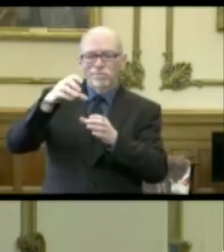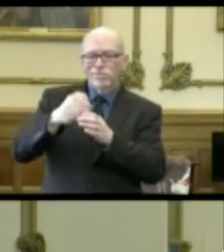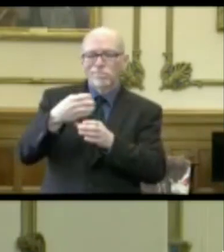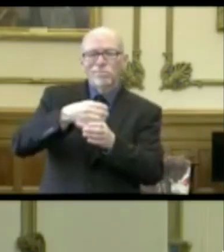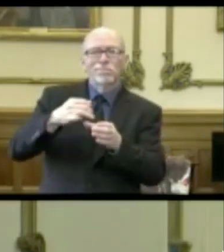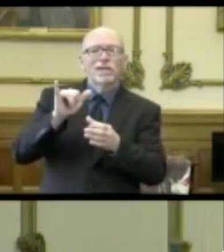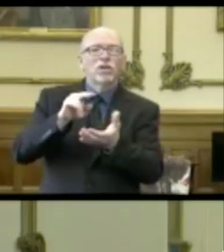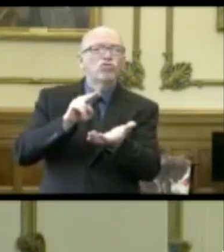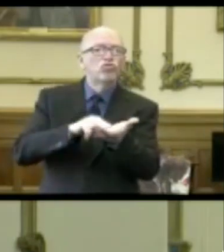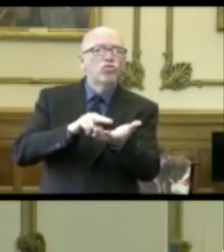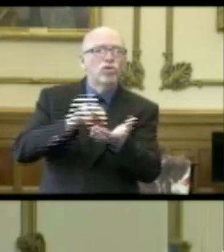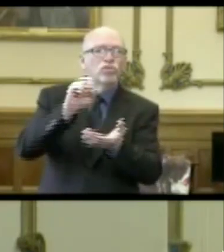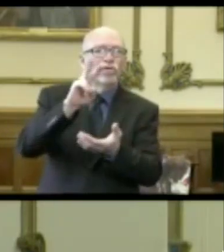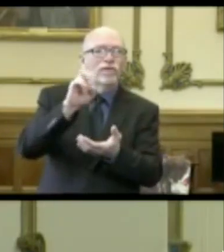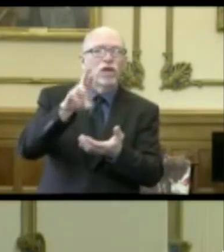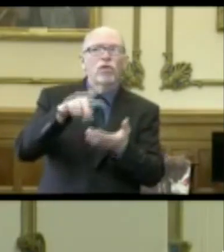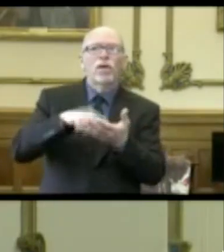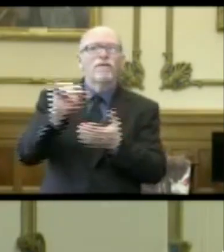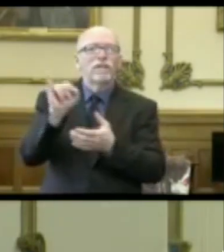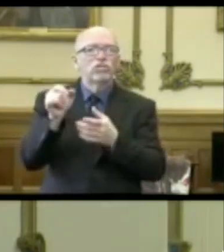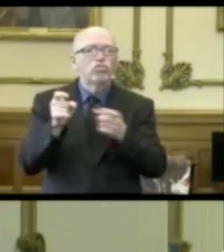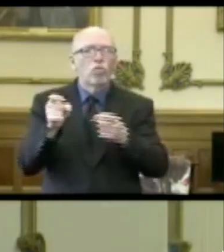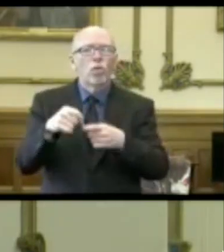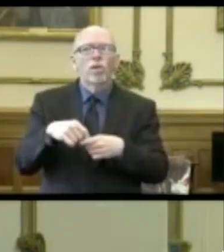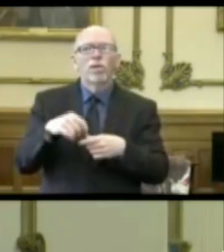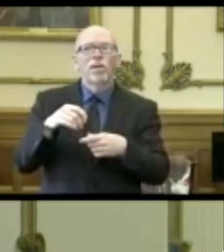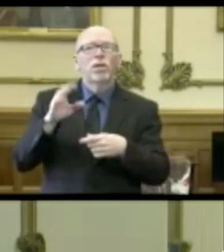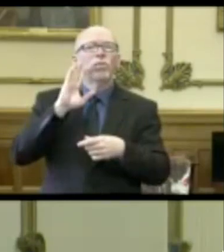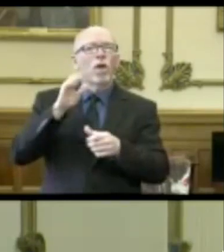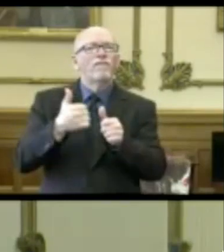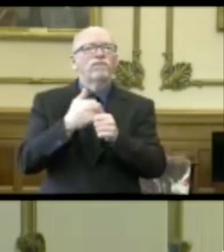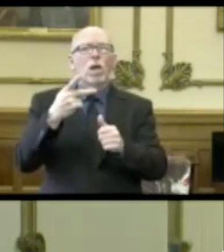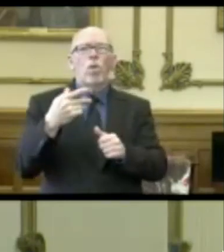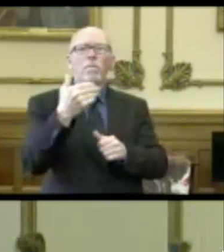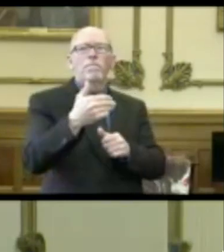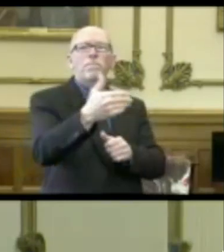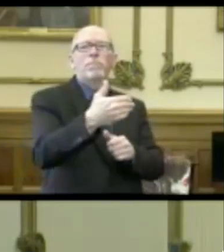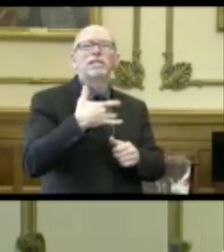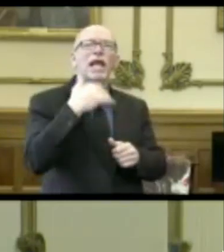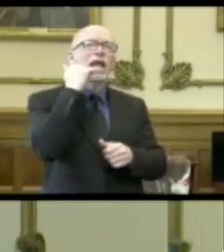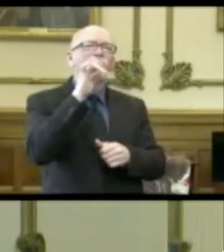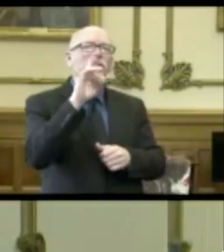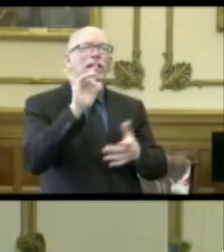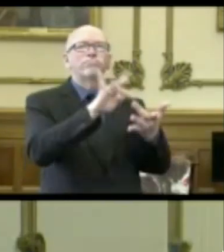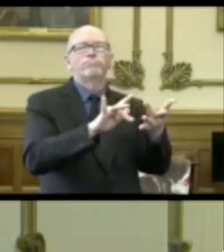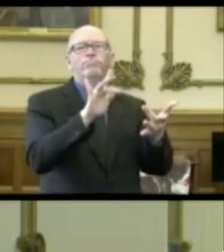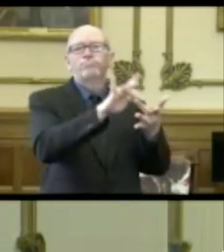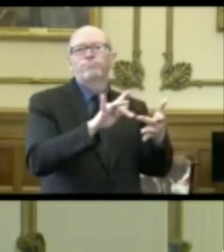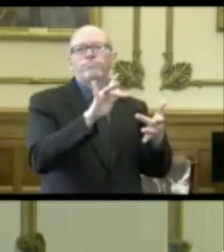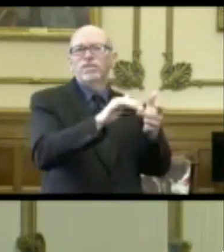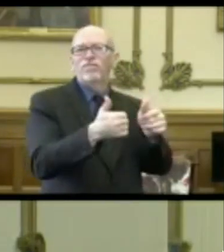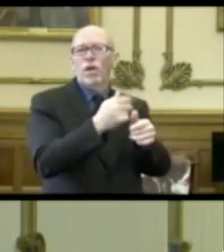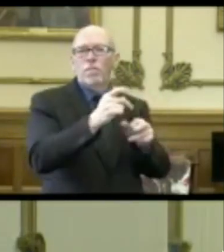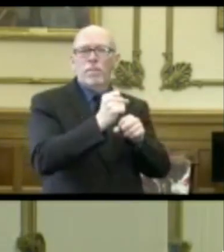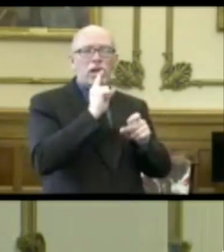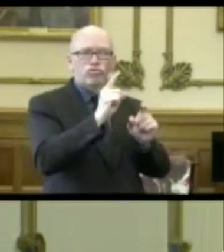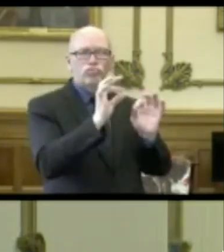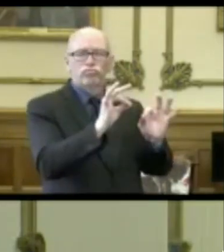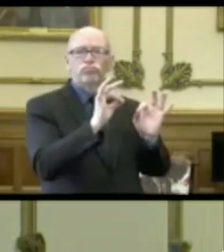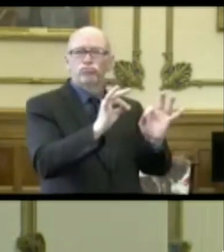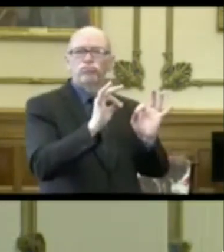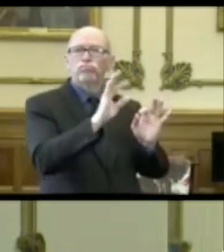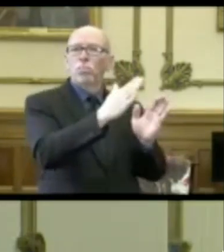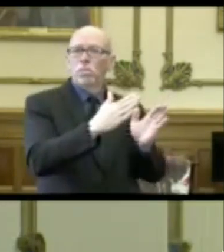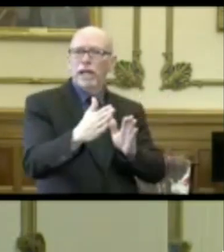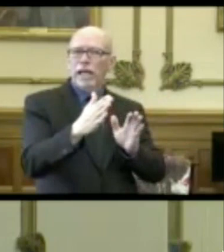nurse surveyors and infection control that will follow up often daily with those facilities to make sure that things are going okay, the